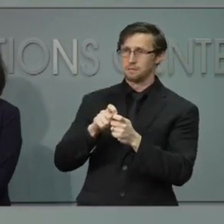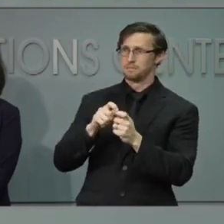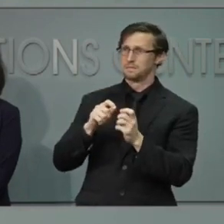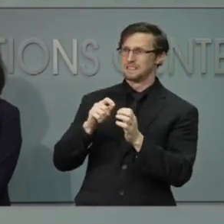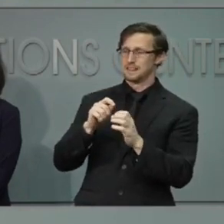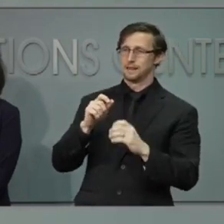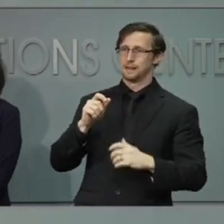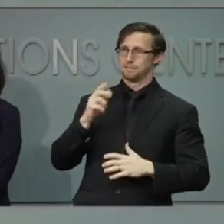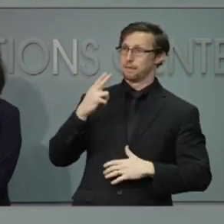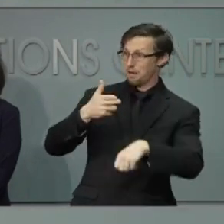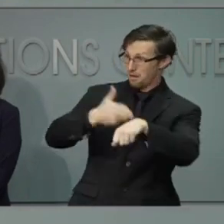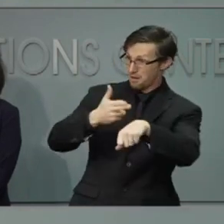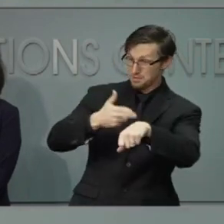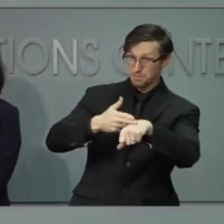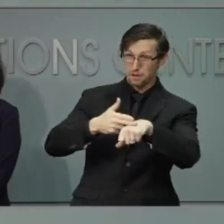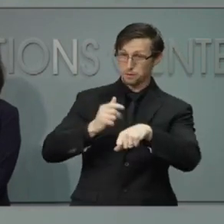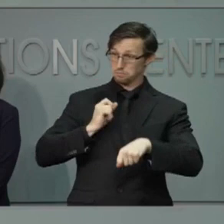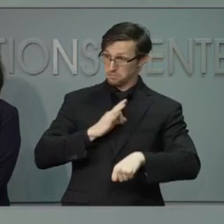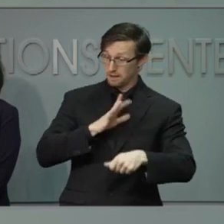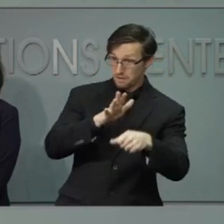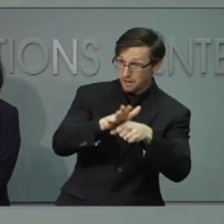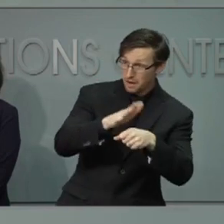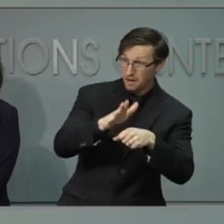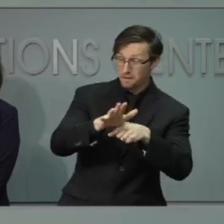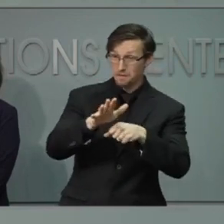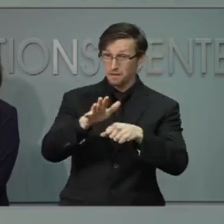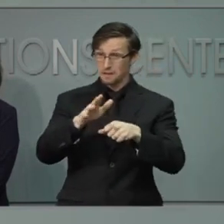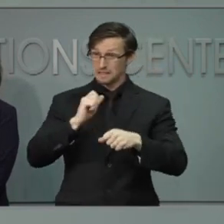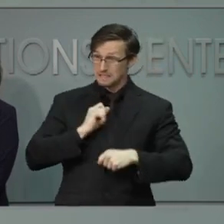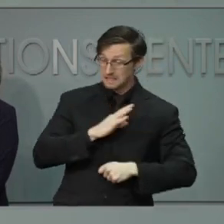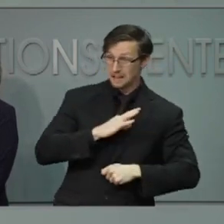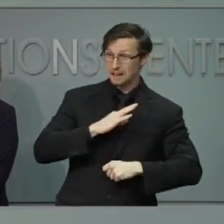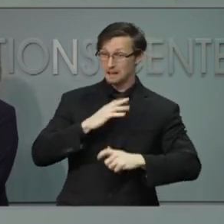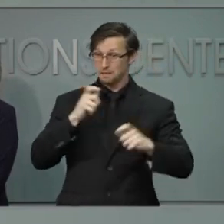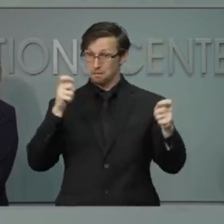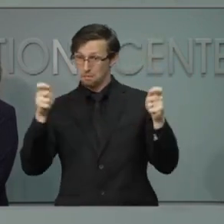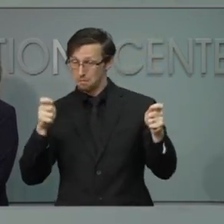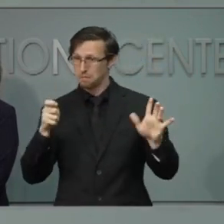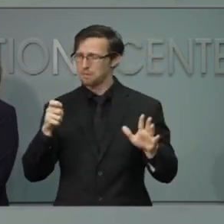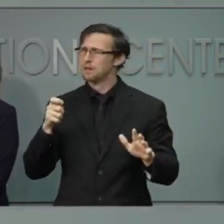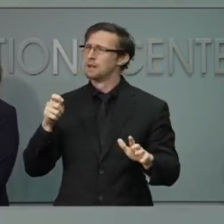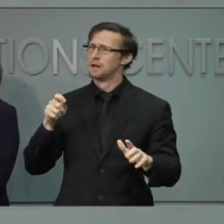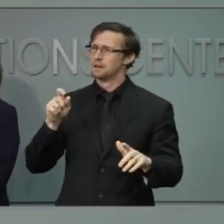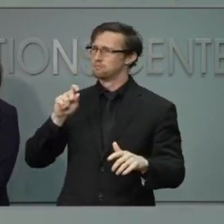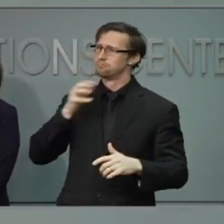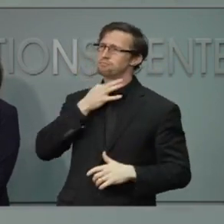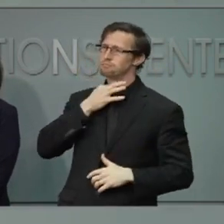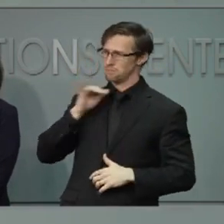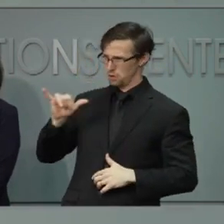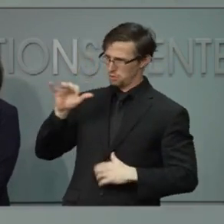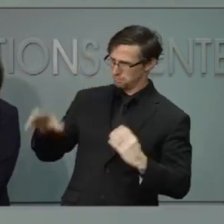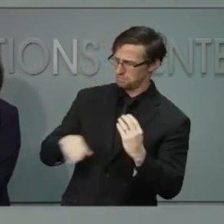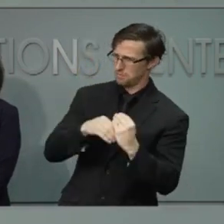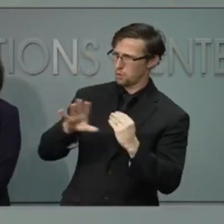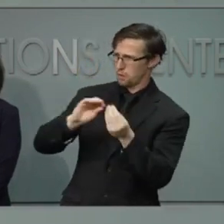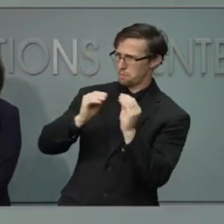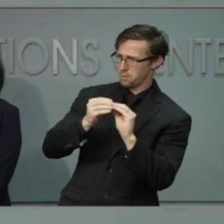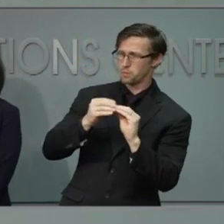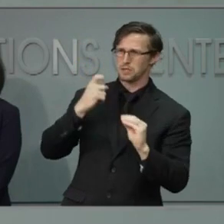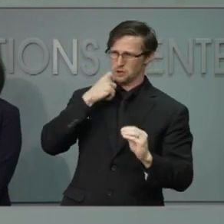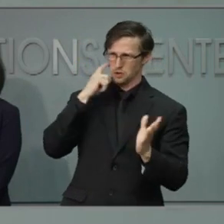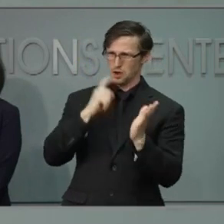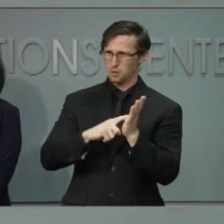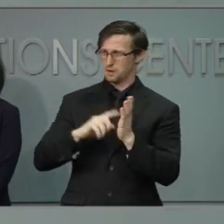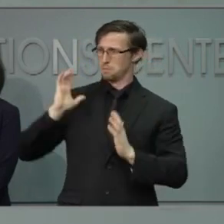metric that's included in your composite hospital score. And I'm just wondering, particularly for places like we just saw Guilford change to